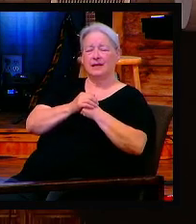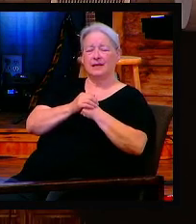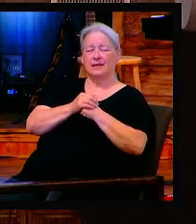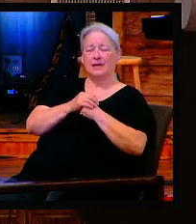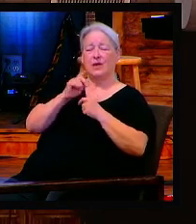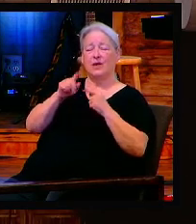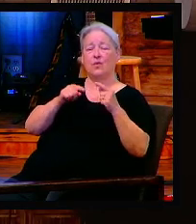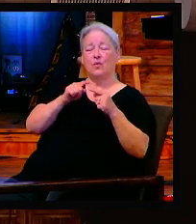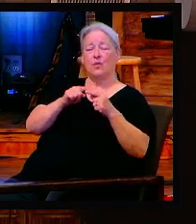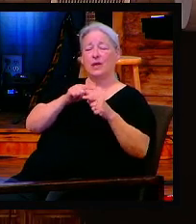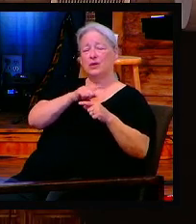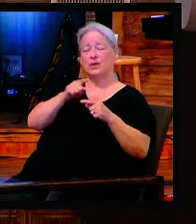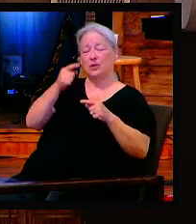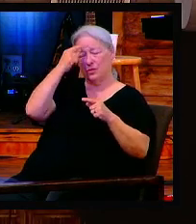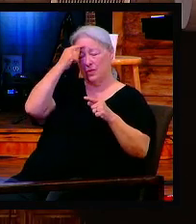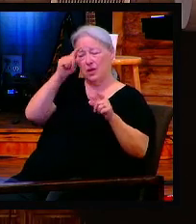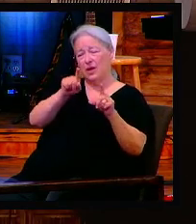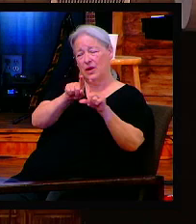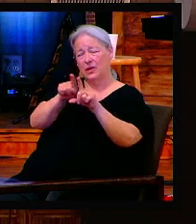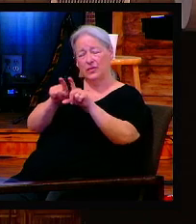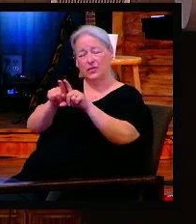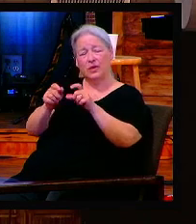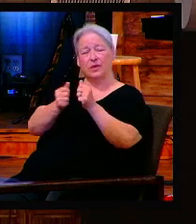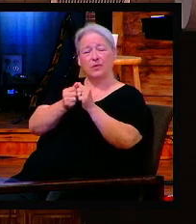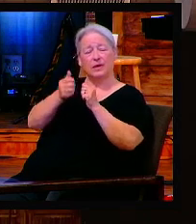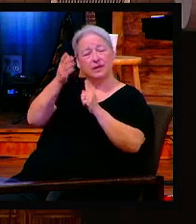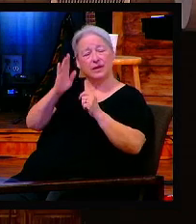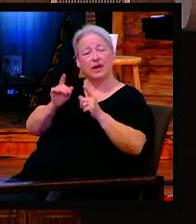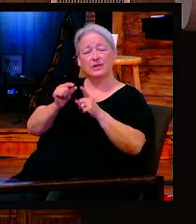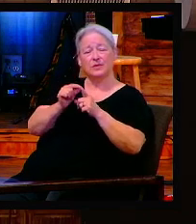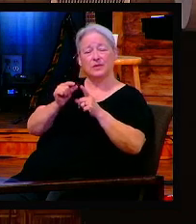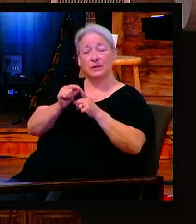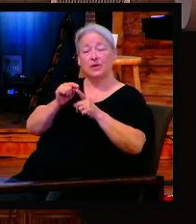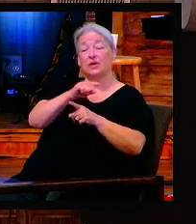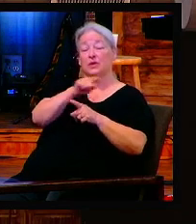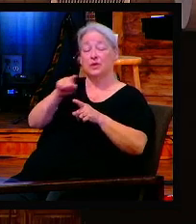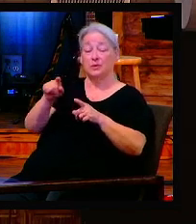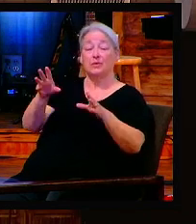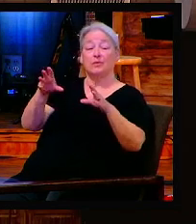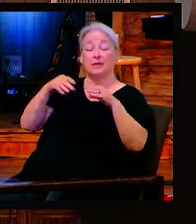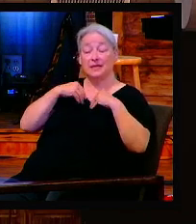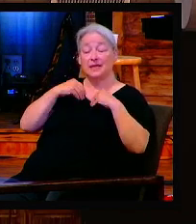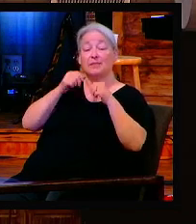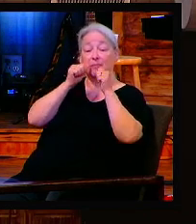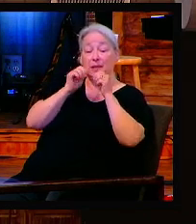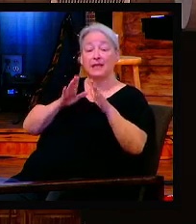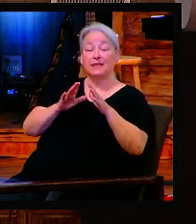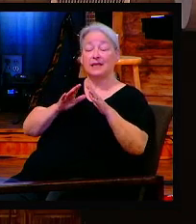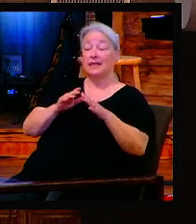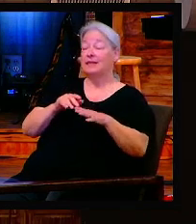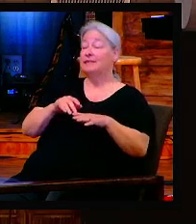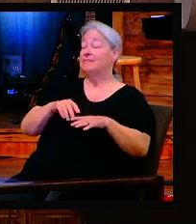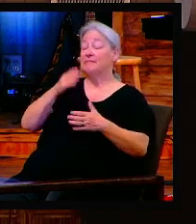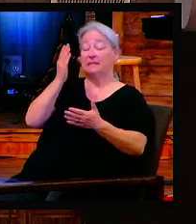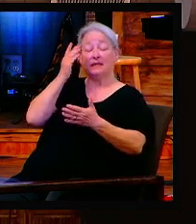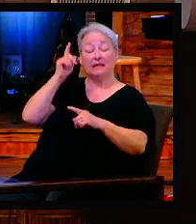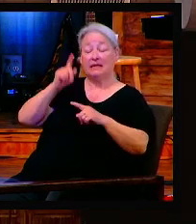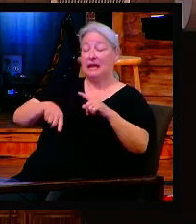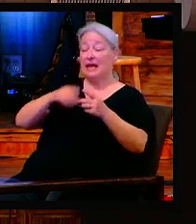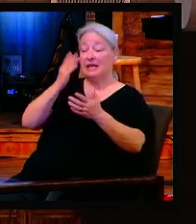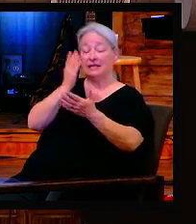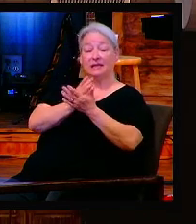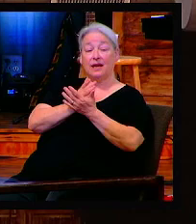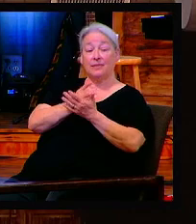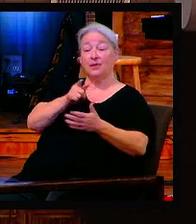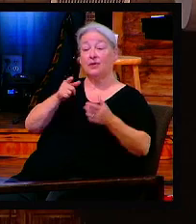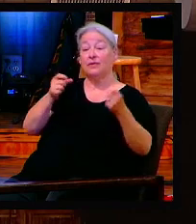when you agree with God's word, you will receive a blessing. You can't stop it. God will bless you. So, real quick, raise your hand if you fear